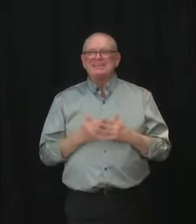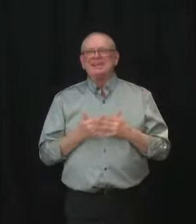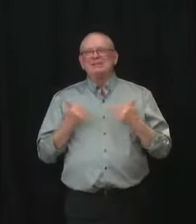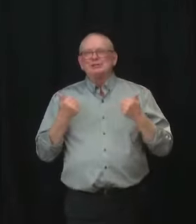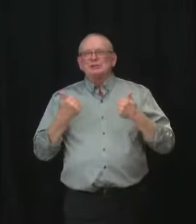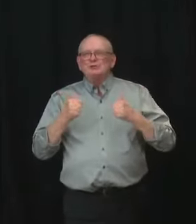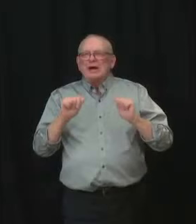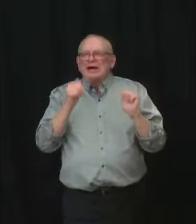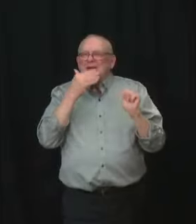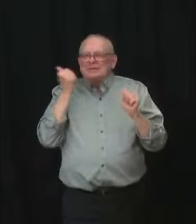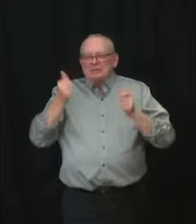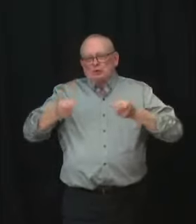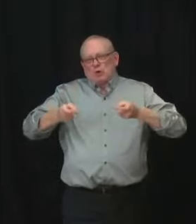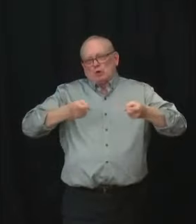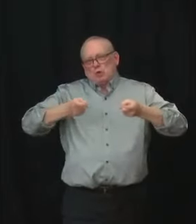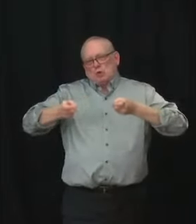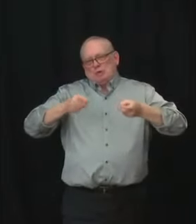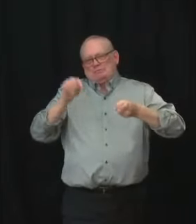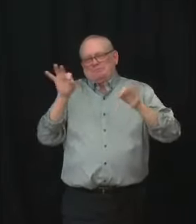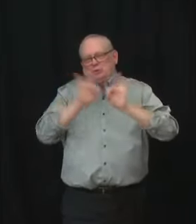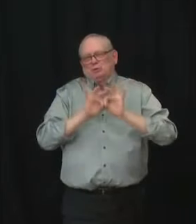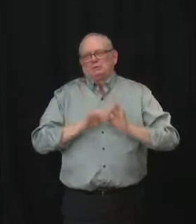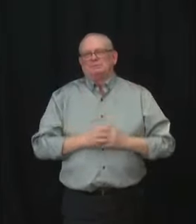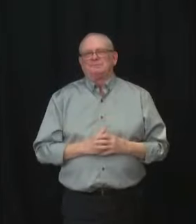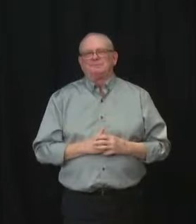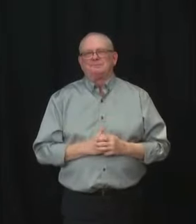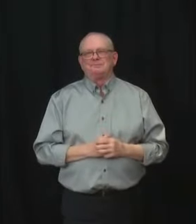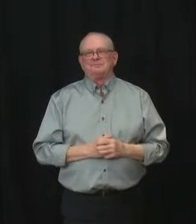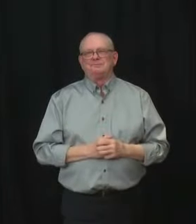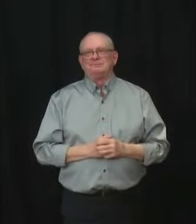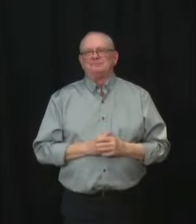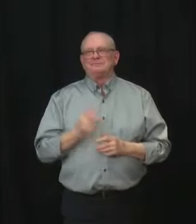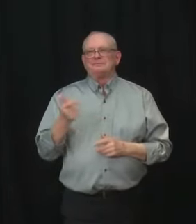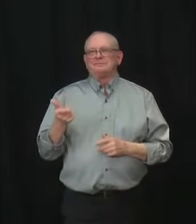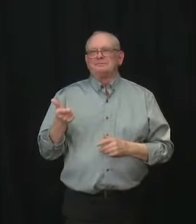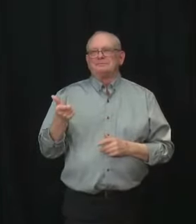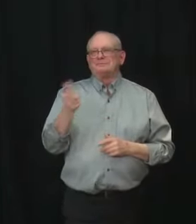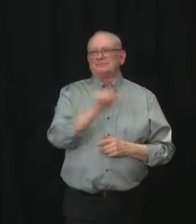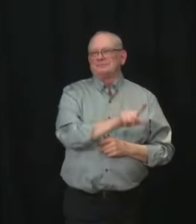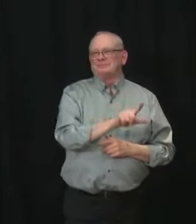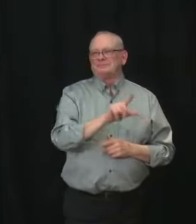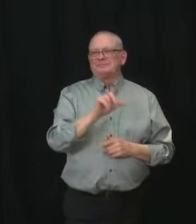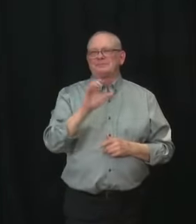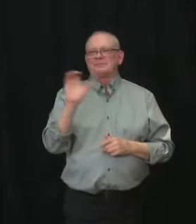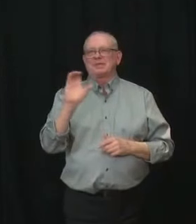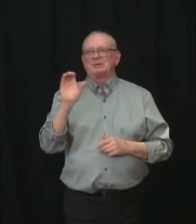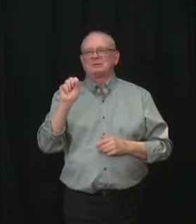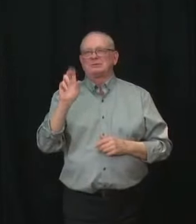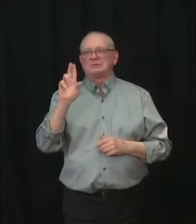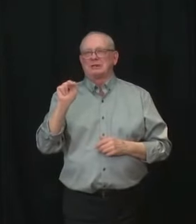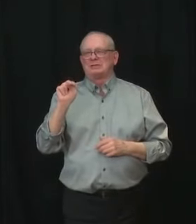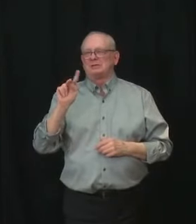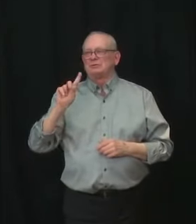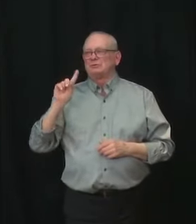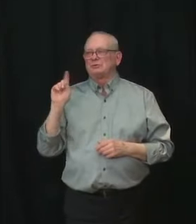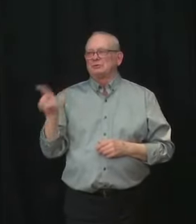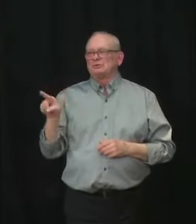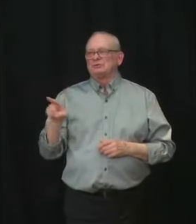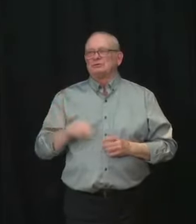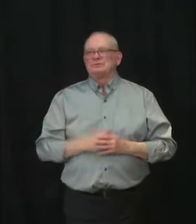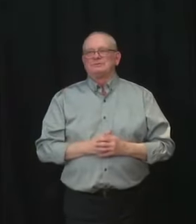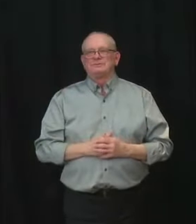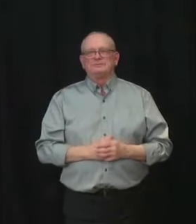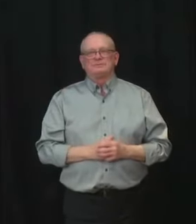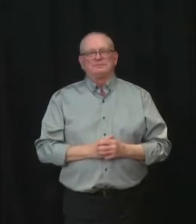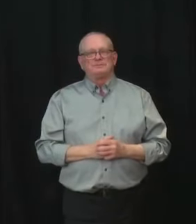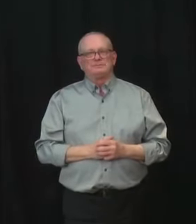Dr. Hinshaw. Operator, can you let our next caller through? Rick Bell, Calgary Sun. Good afternoon, Minister and